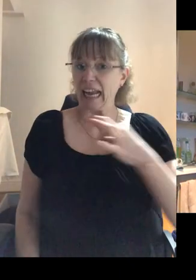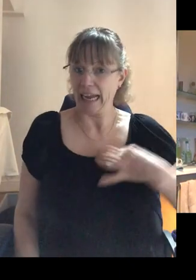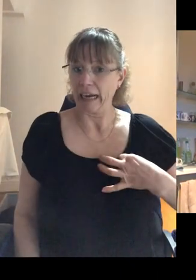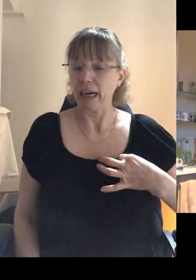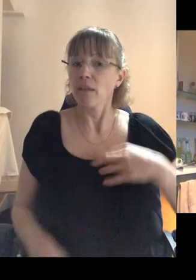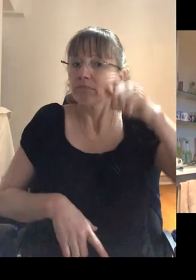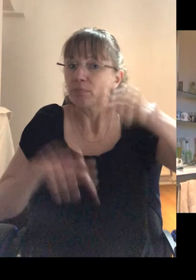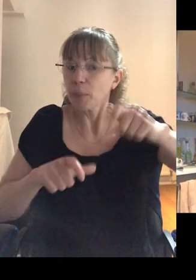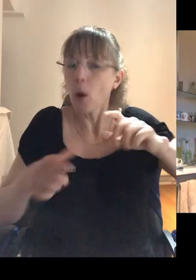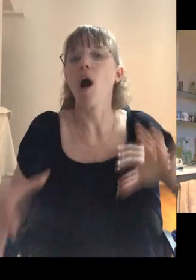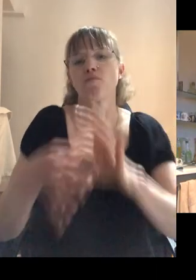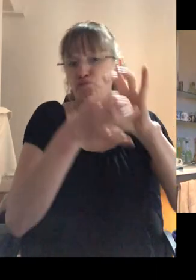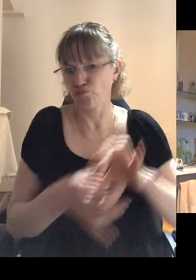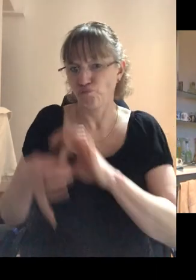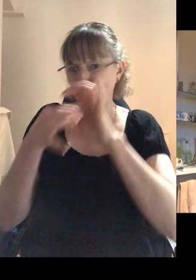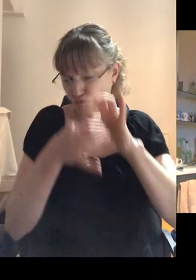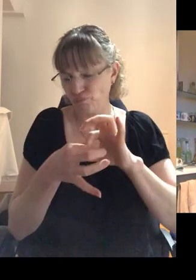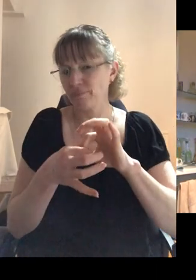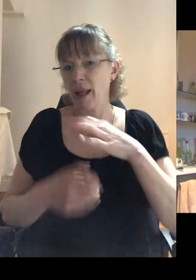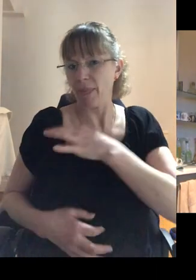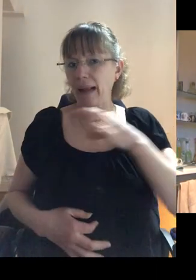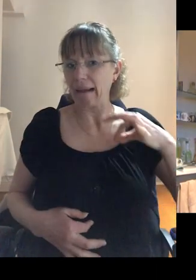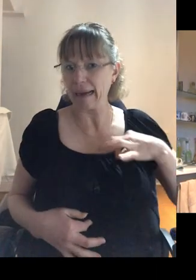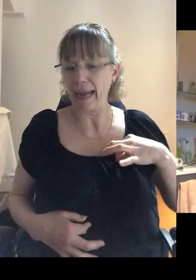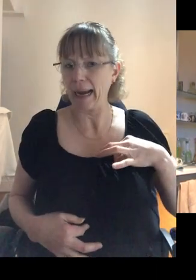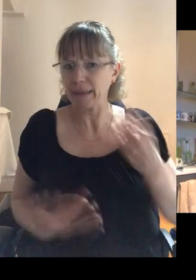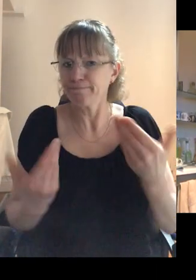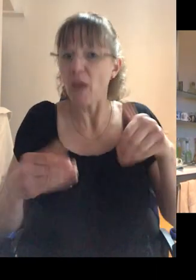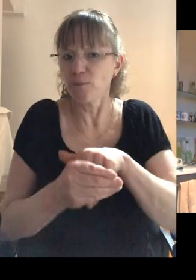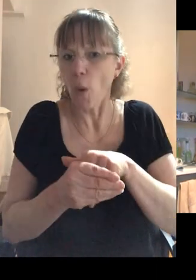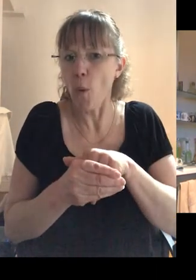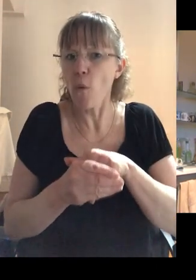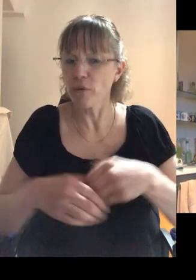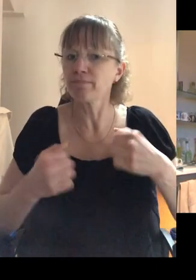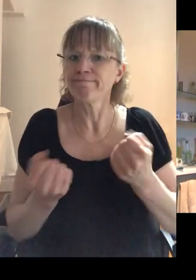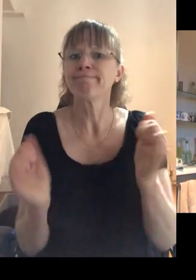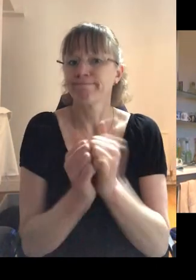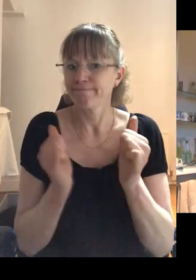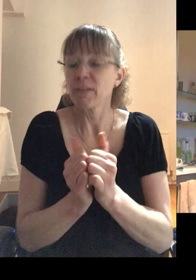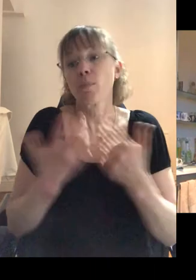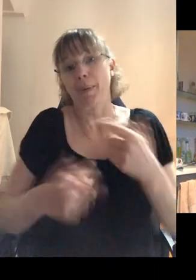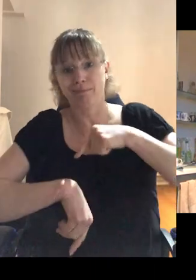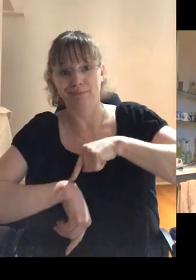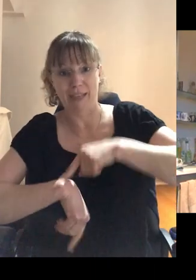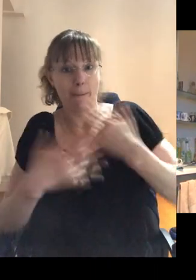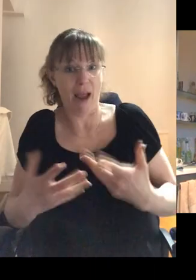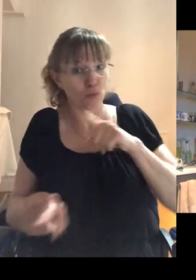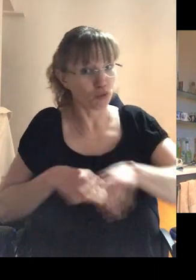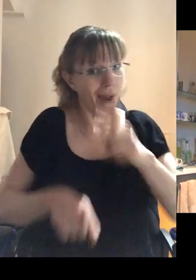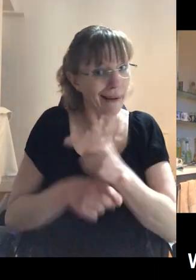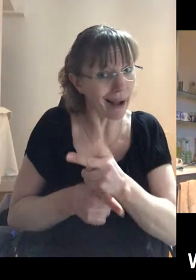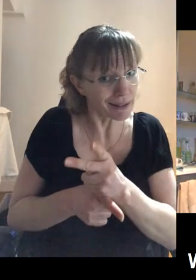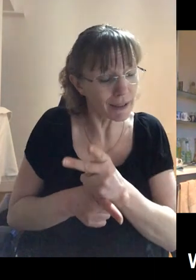very, very together. And I think the clinic is very much on board with all of this now. So maybe now's the time to try again.